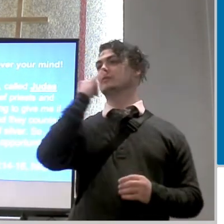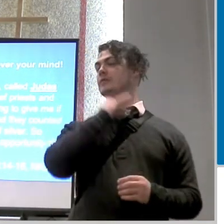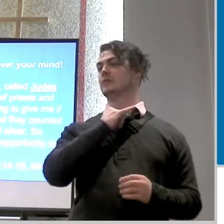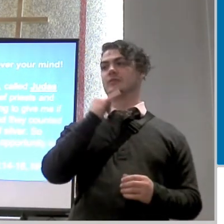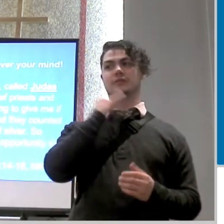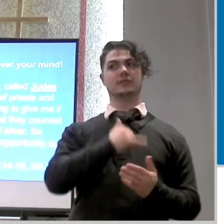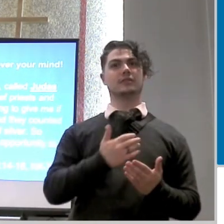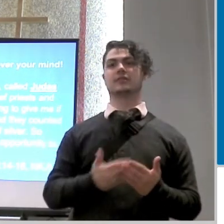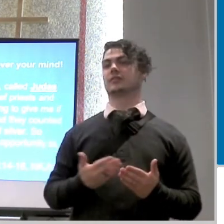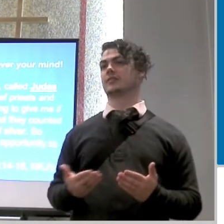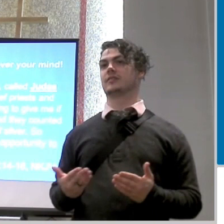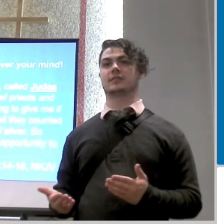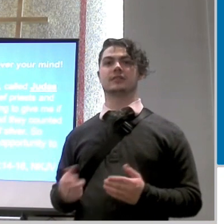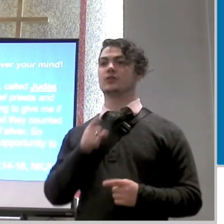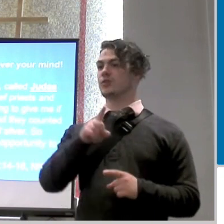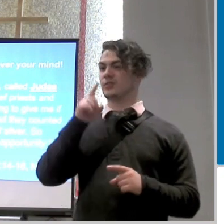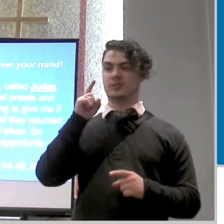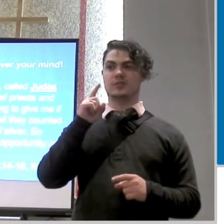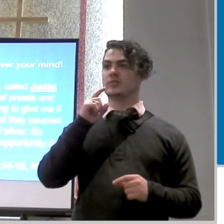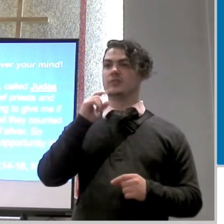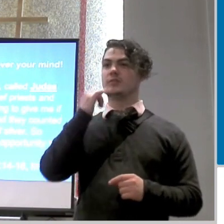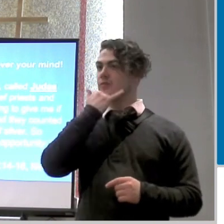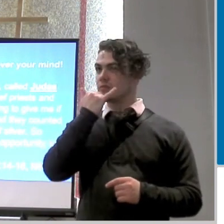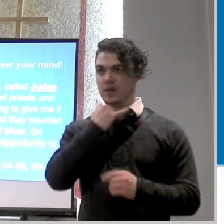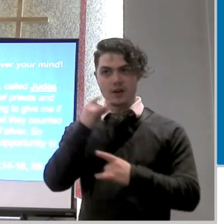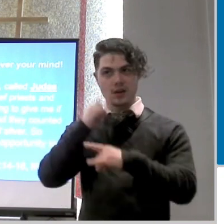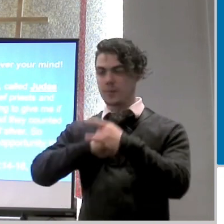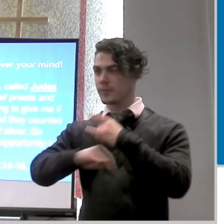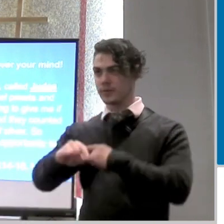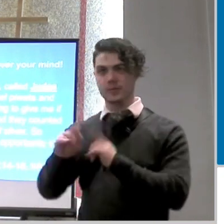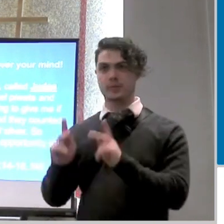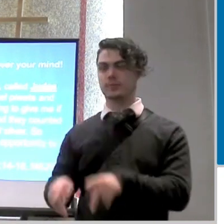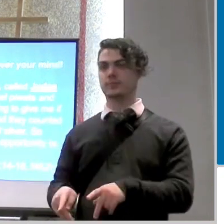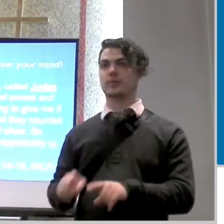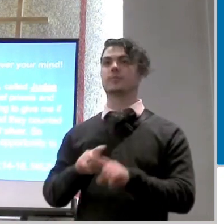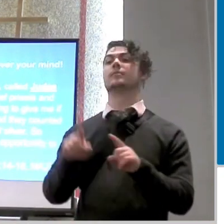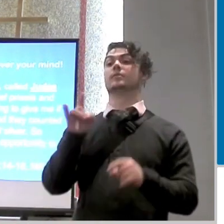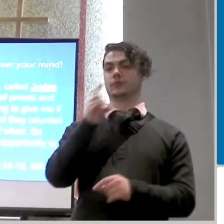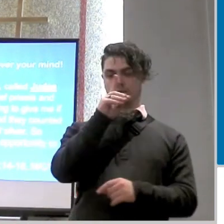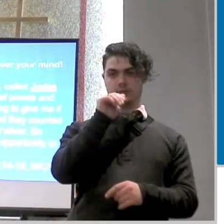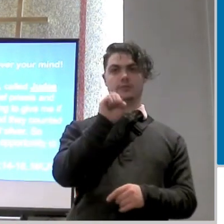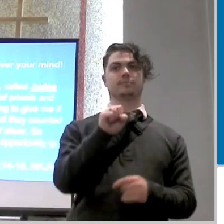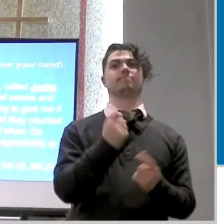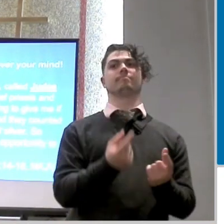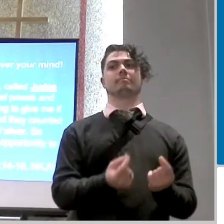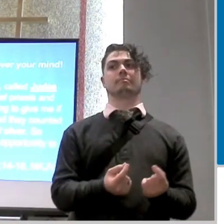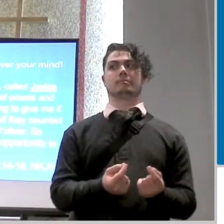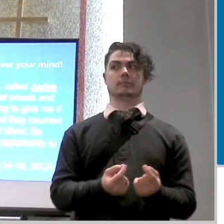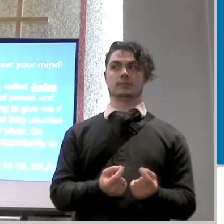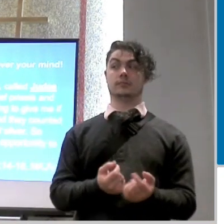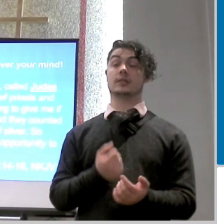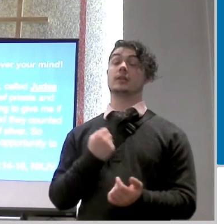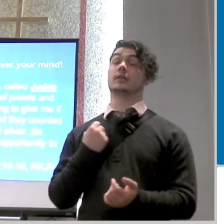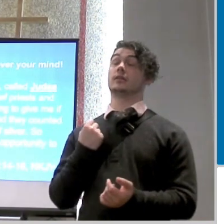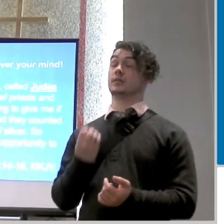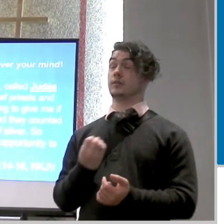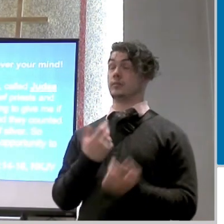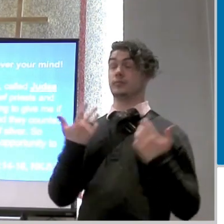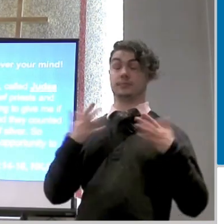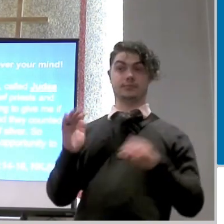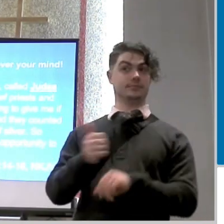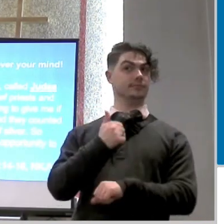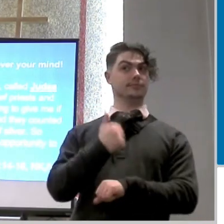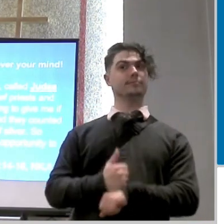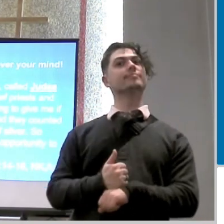you should not betray anyone but that's exactly what he's doing and so let's see so we already established